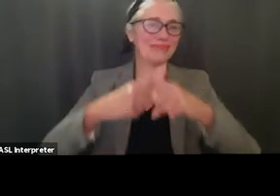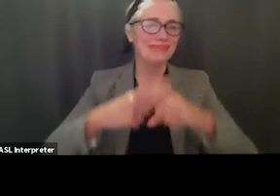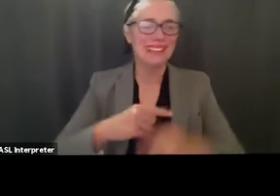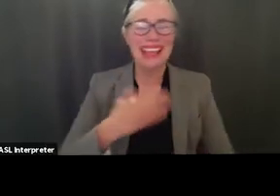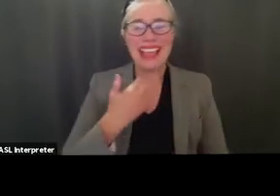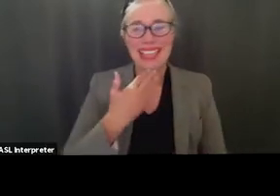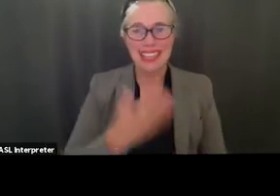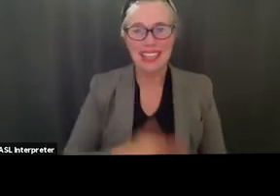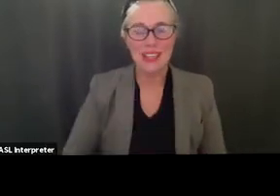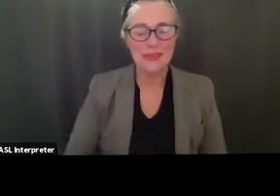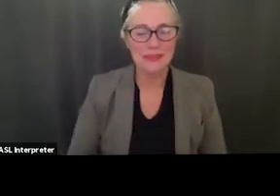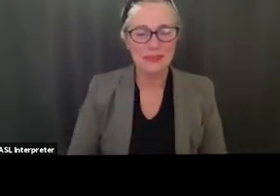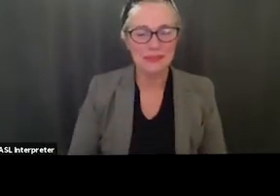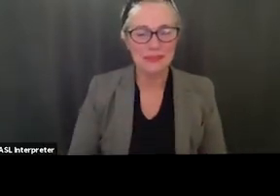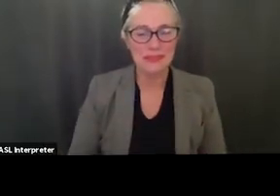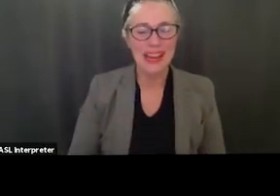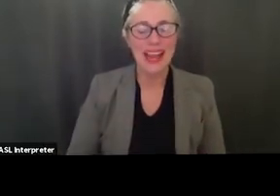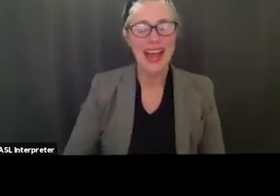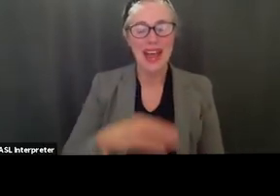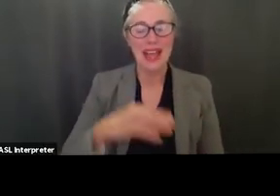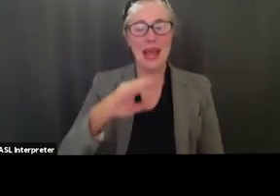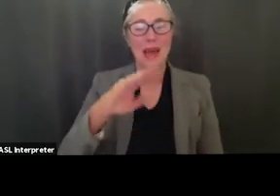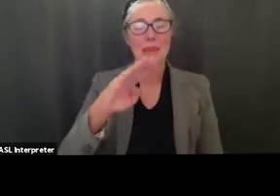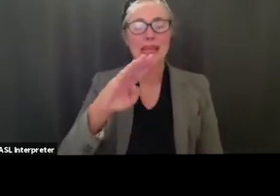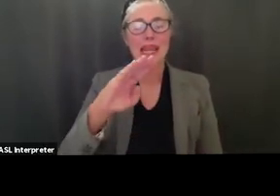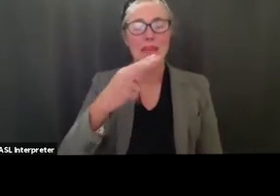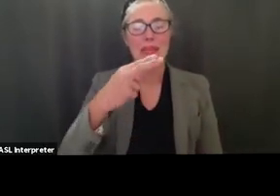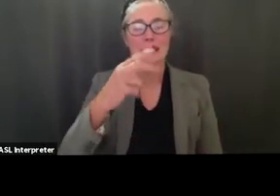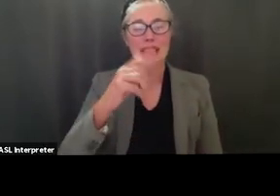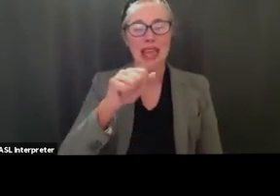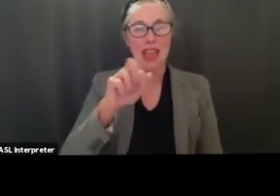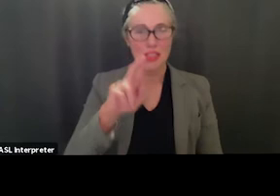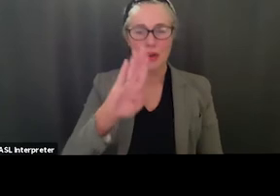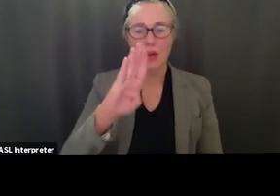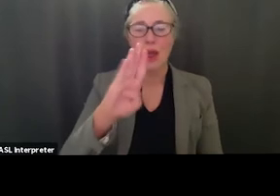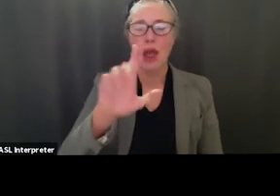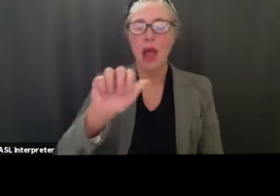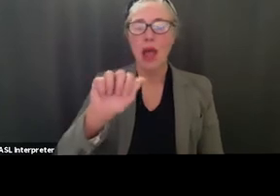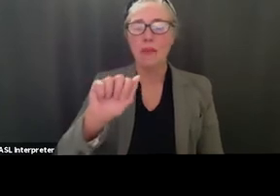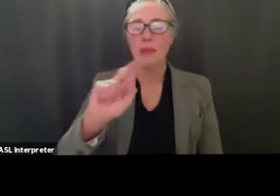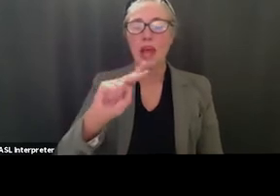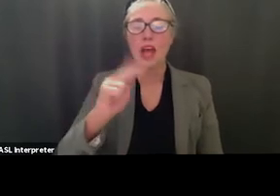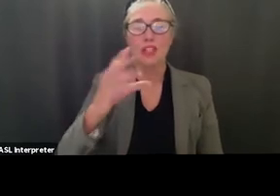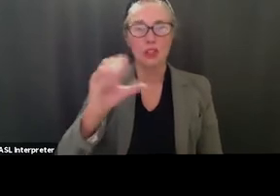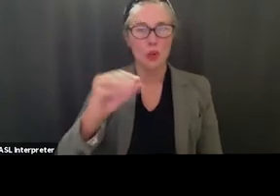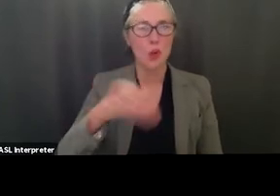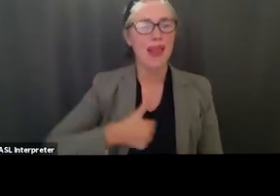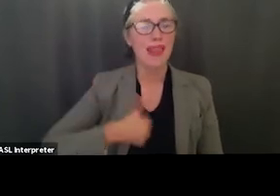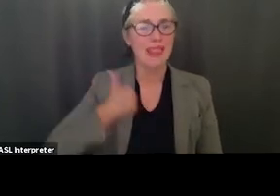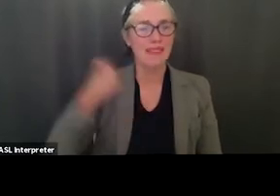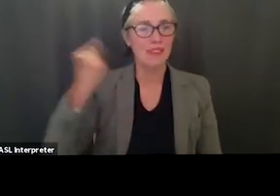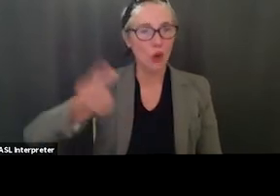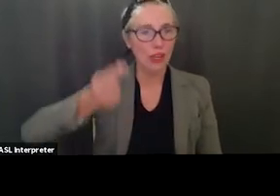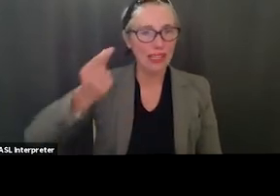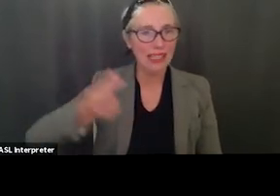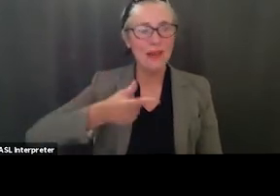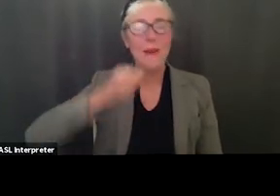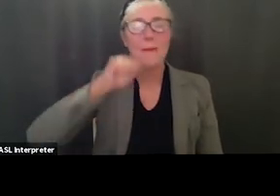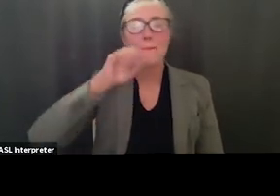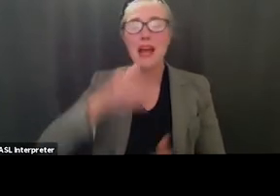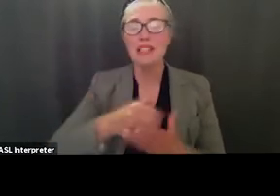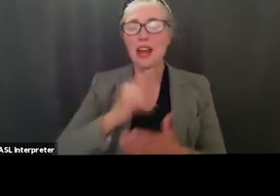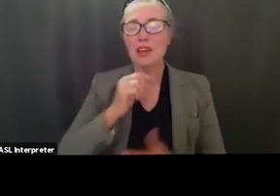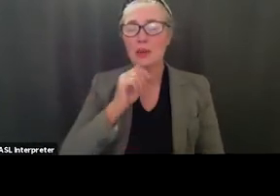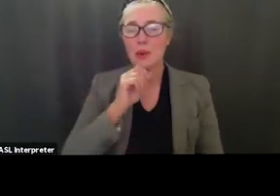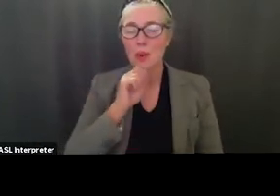you hi my name is heather blancho i'm a resident of golita my daughter is 11 and will be going into the sixth